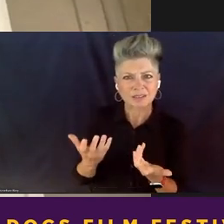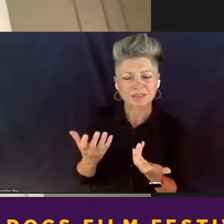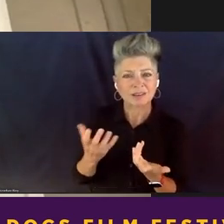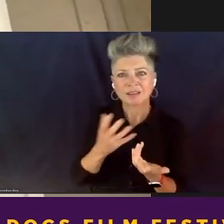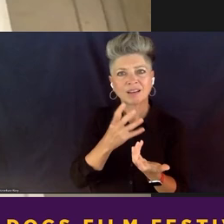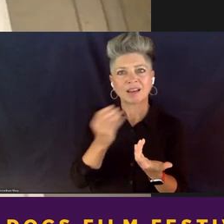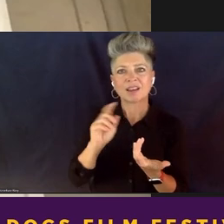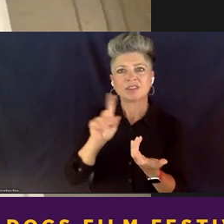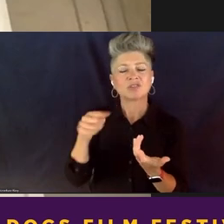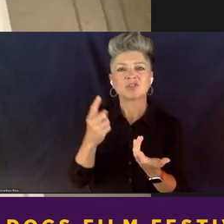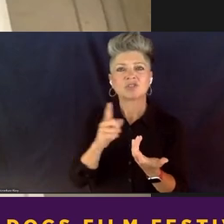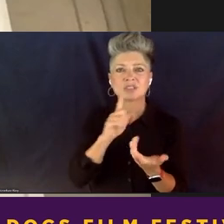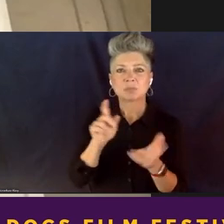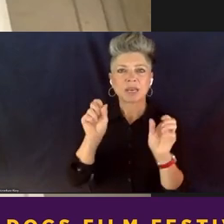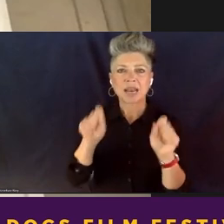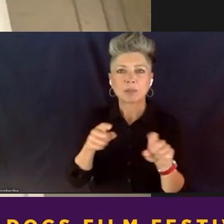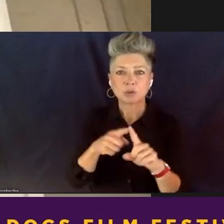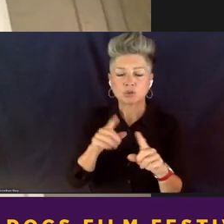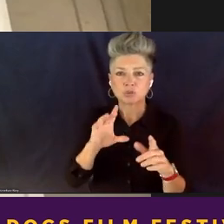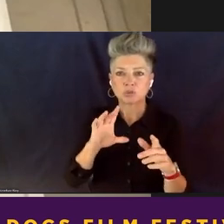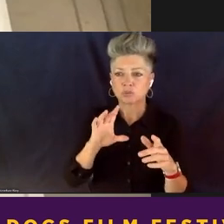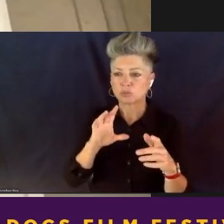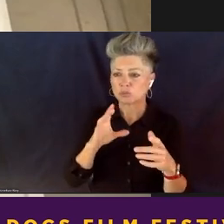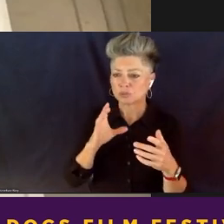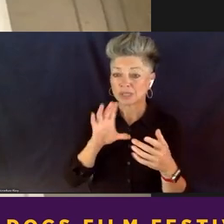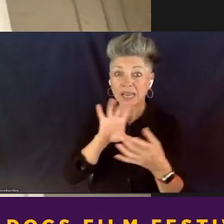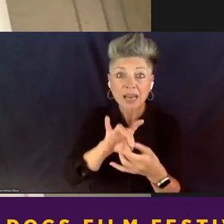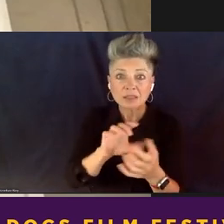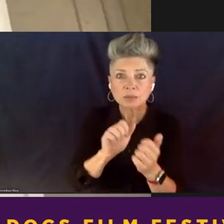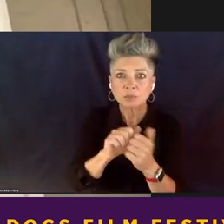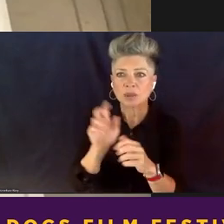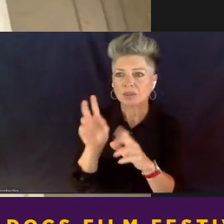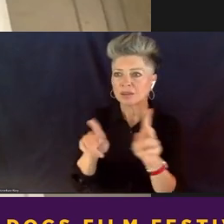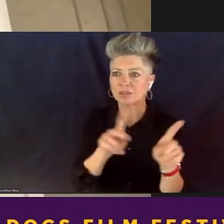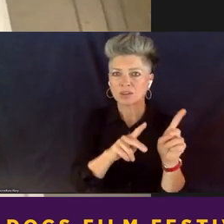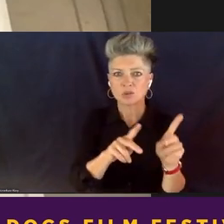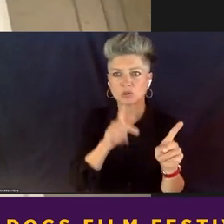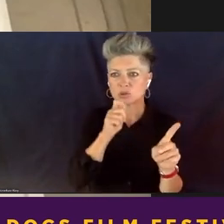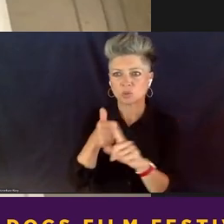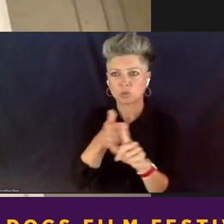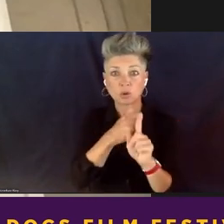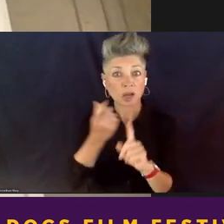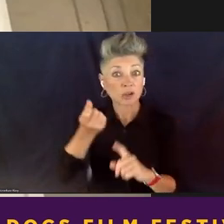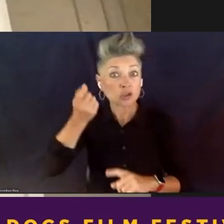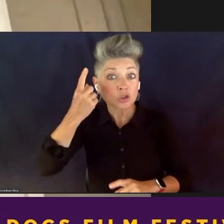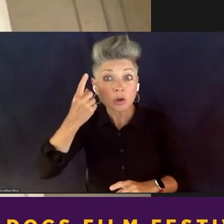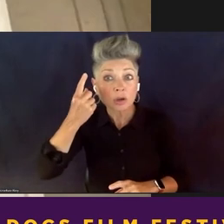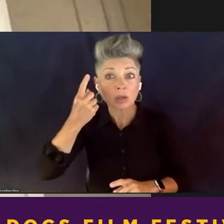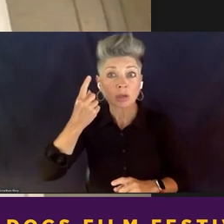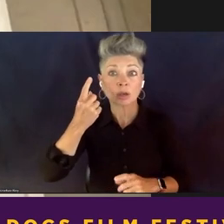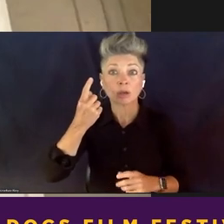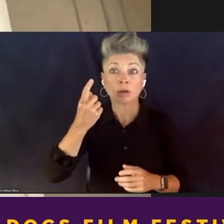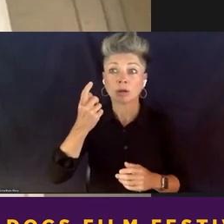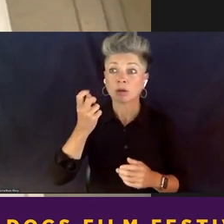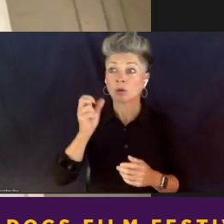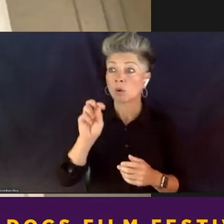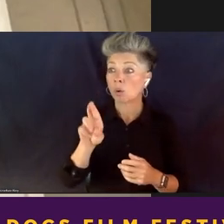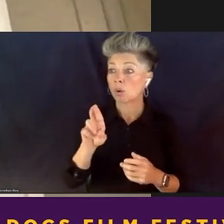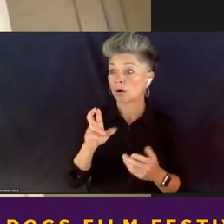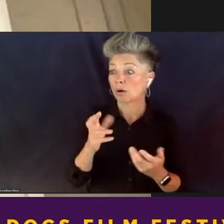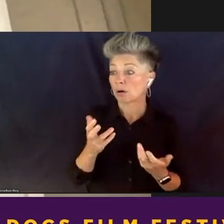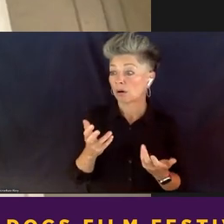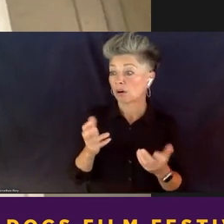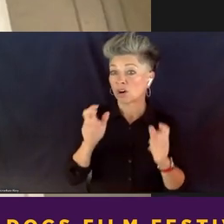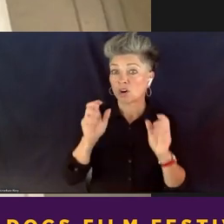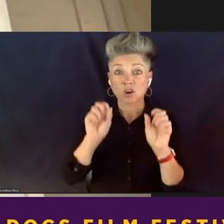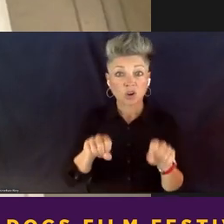just being able to connect him with individuals that understood or could actually drive a force of